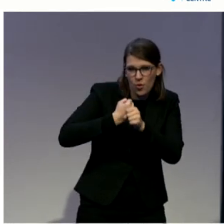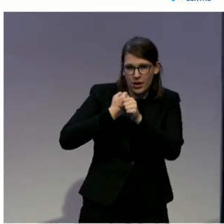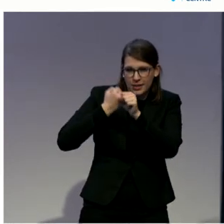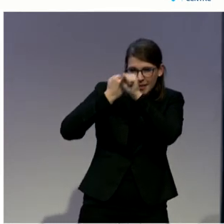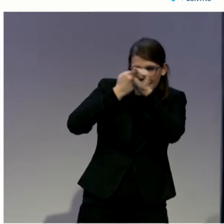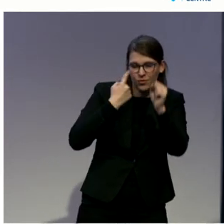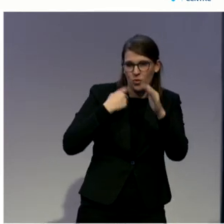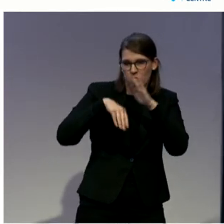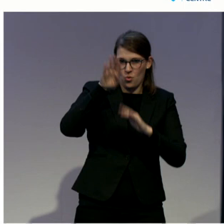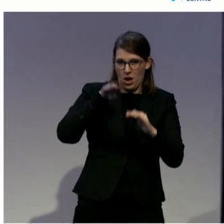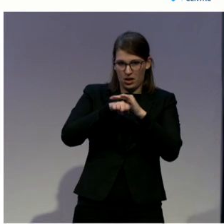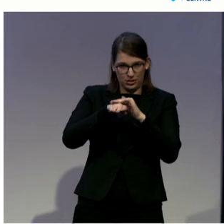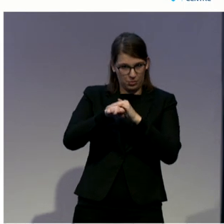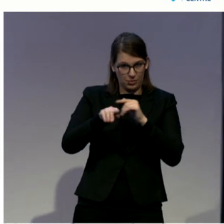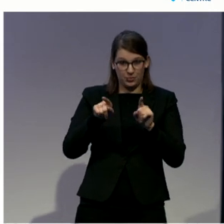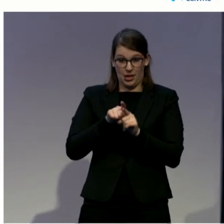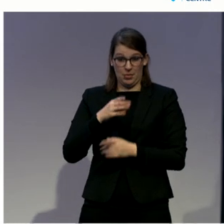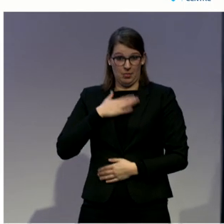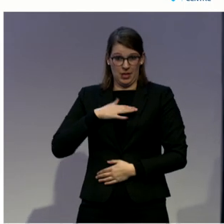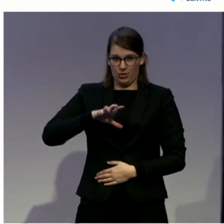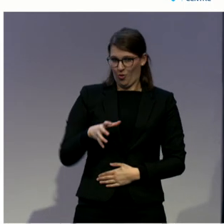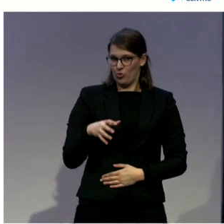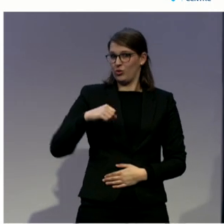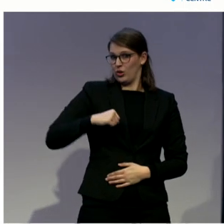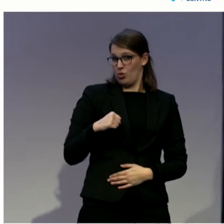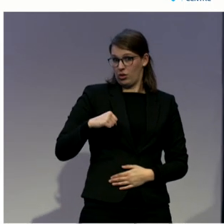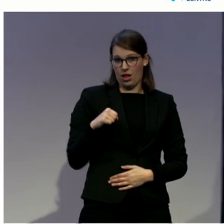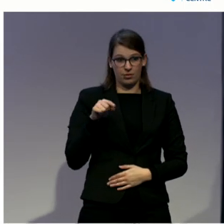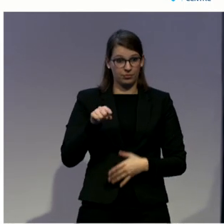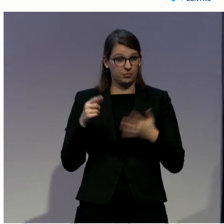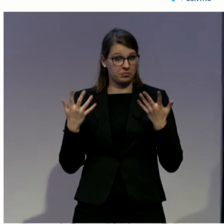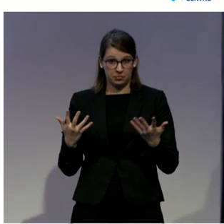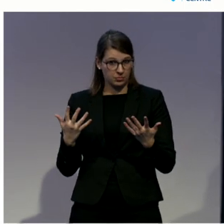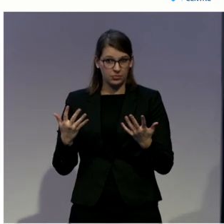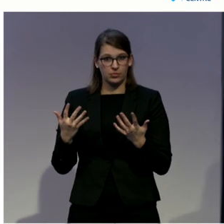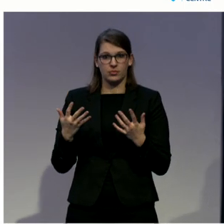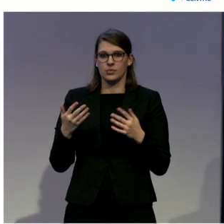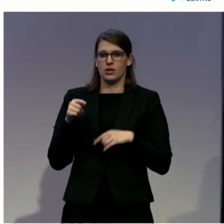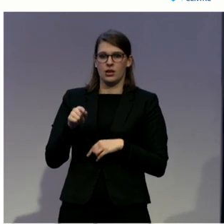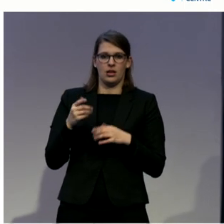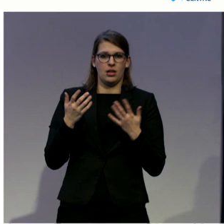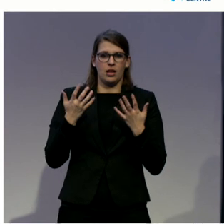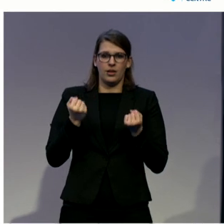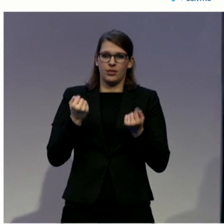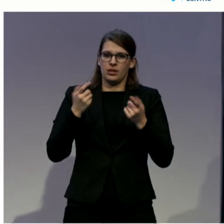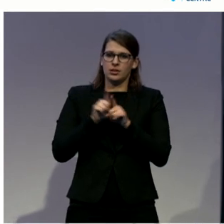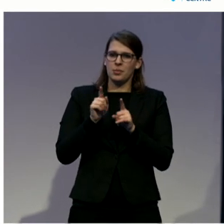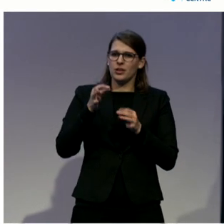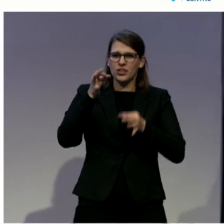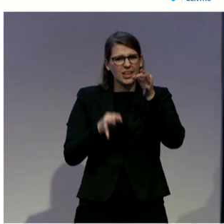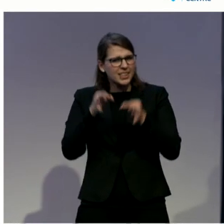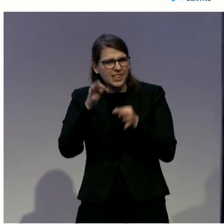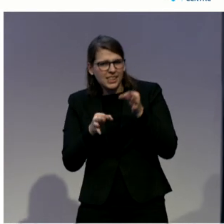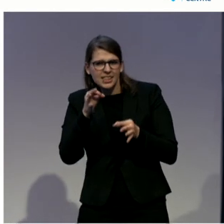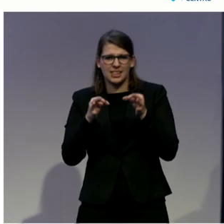country, that's Scotland, which I should note has a separate legal and justice system to our neighbours in England